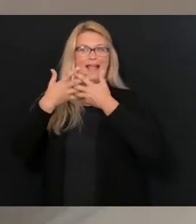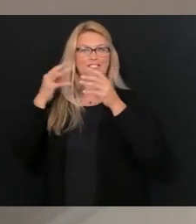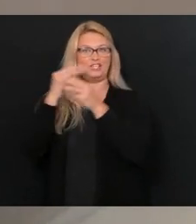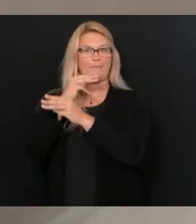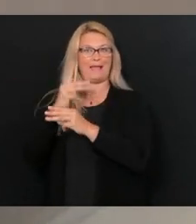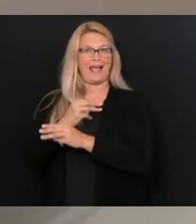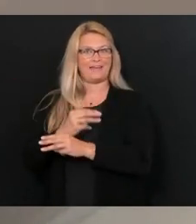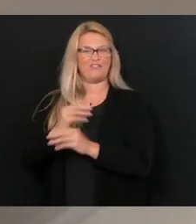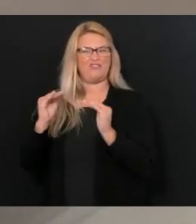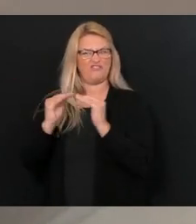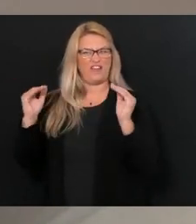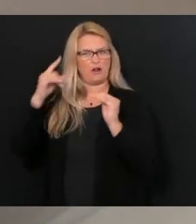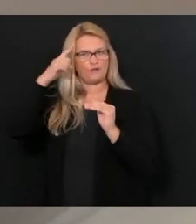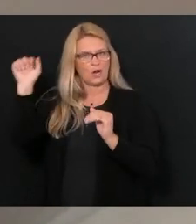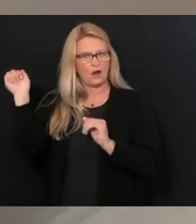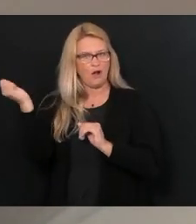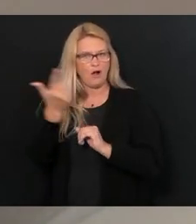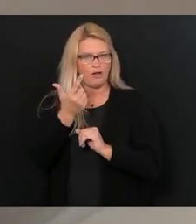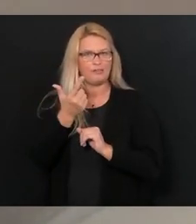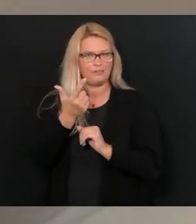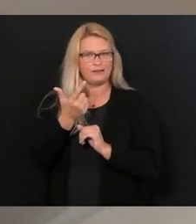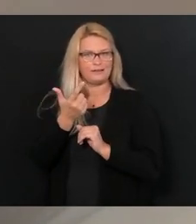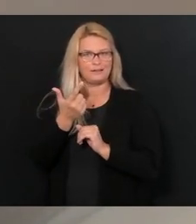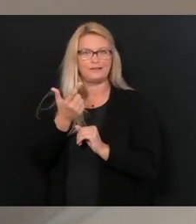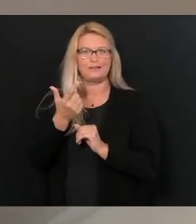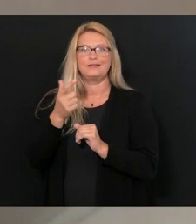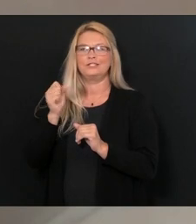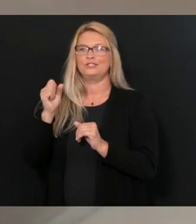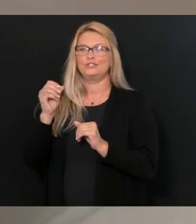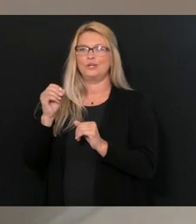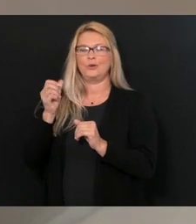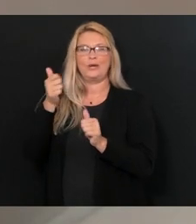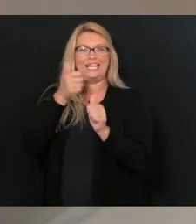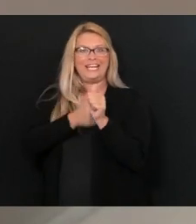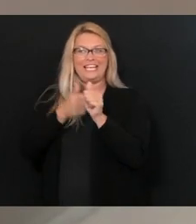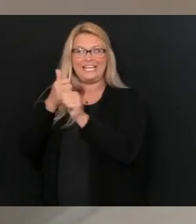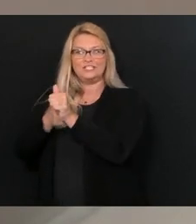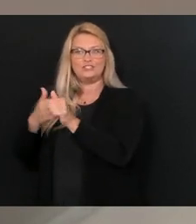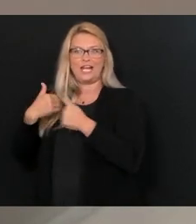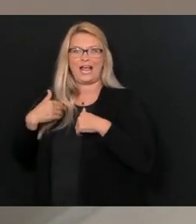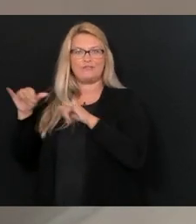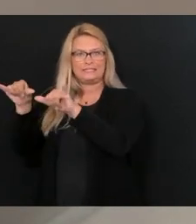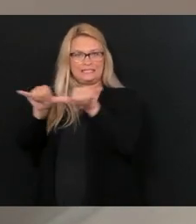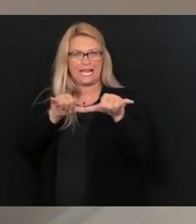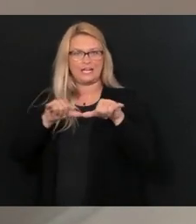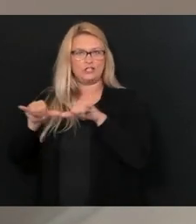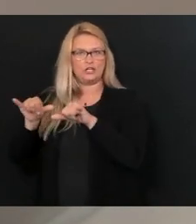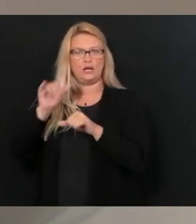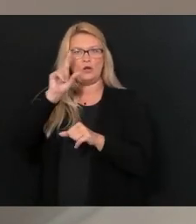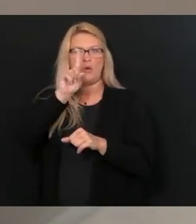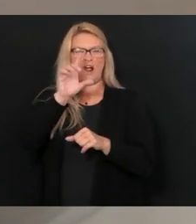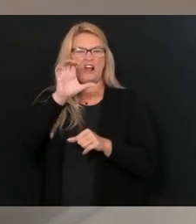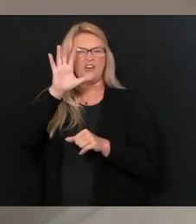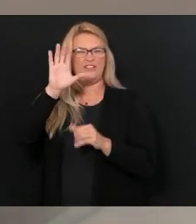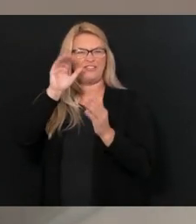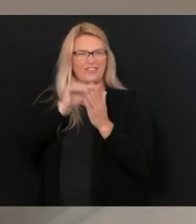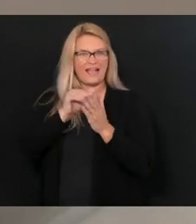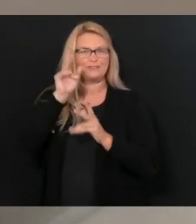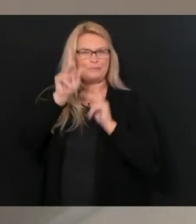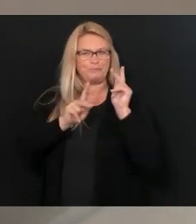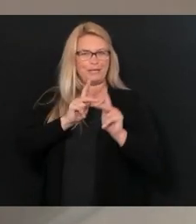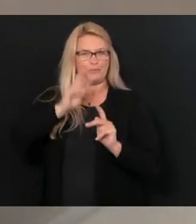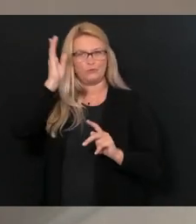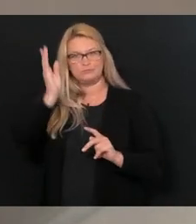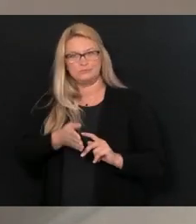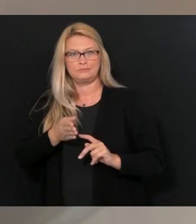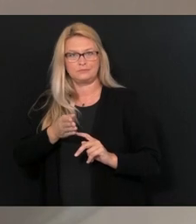population. So every county was judged on a standard population of 100,000, which means on the small counties, you